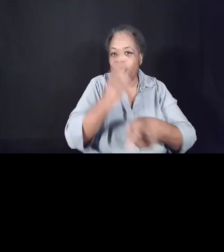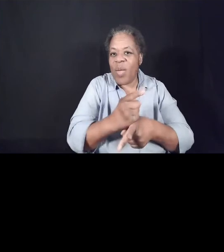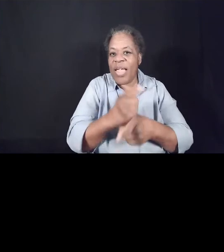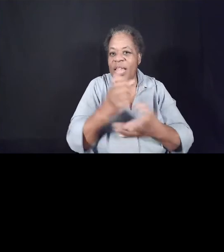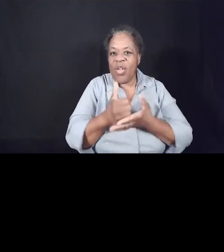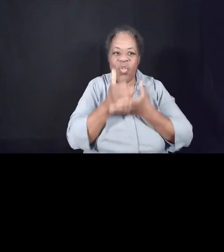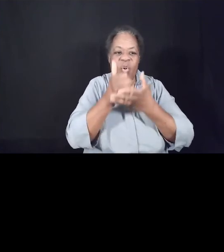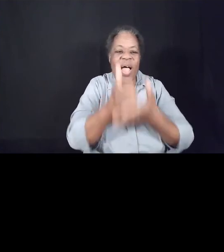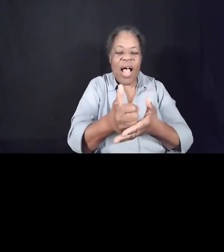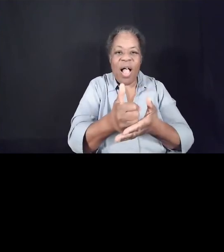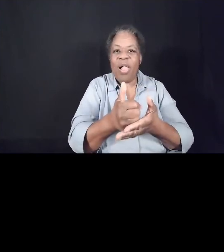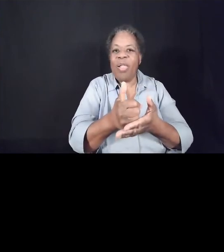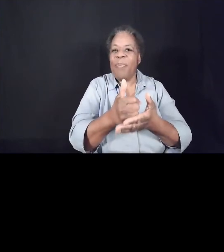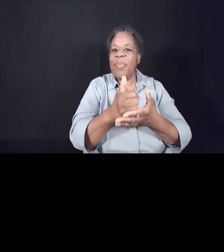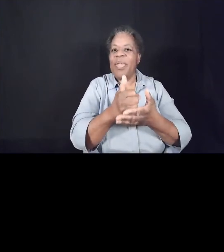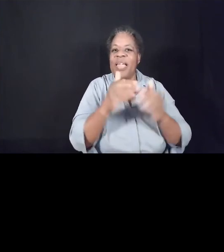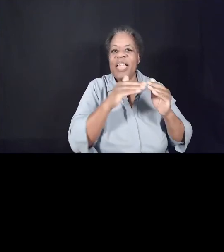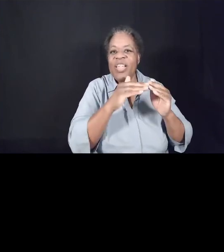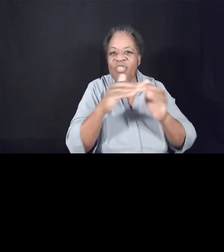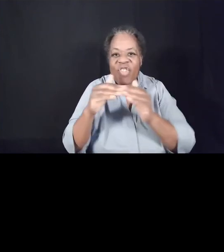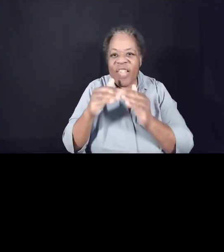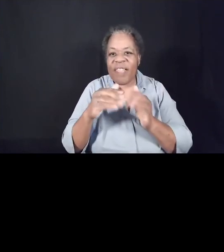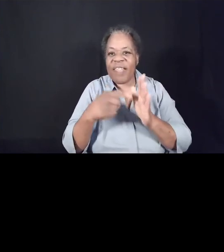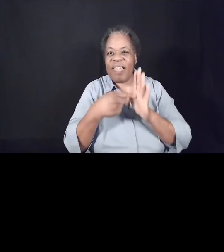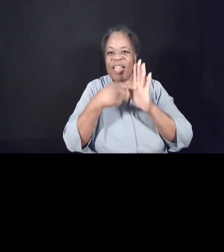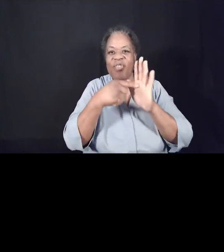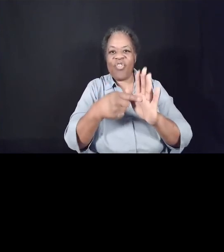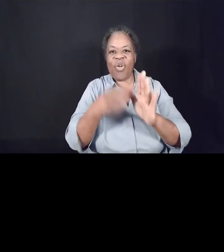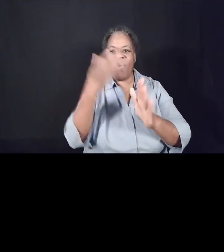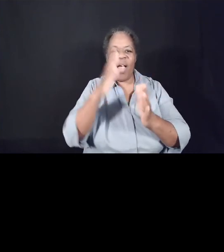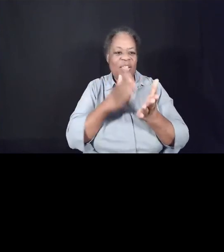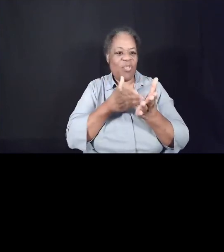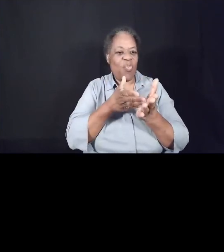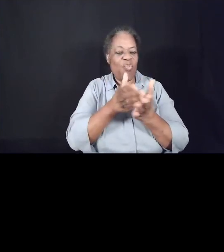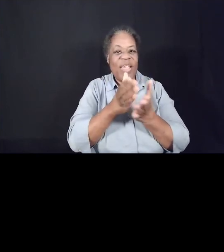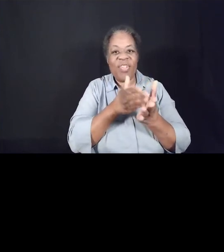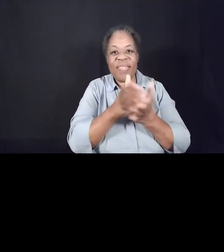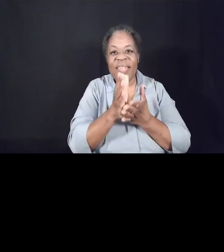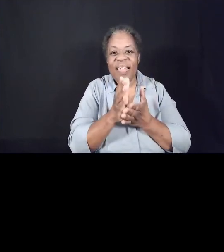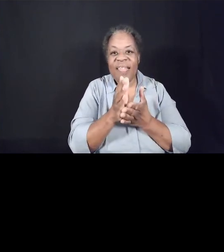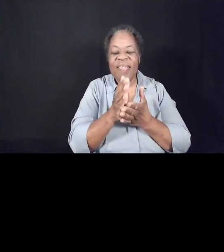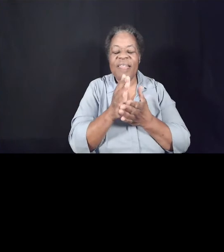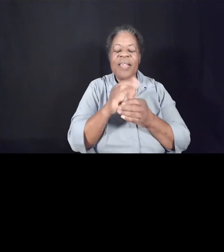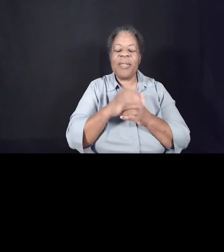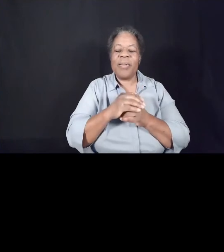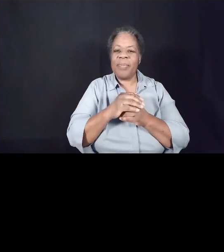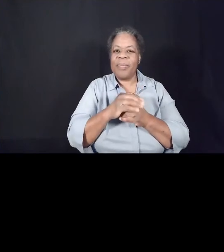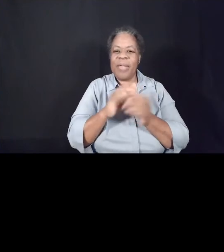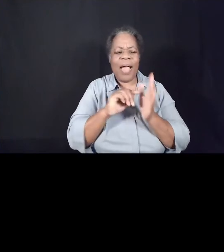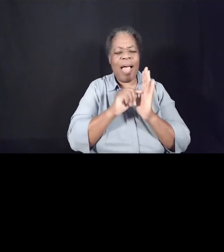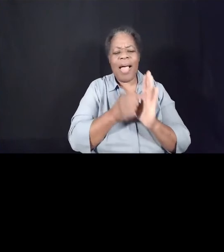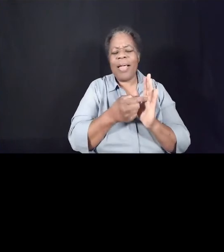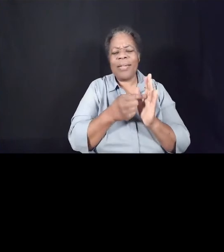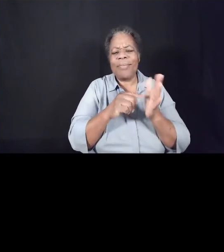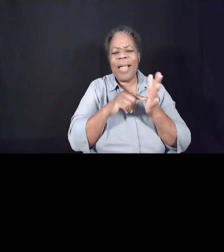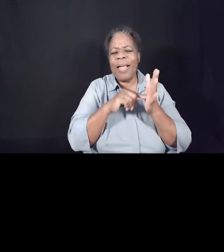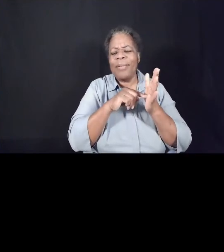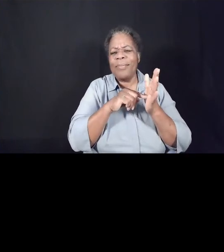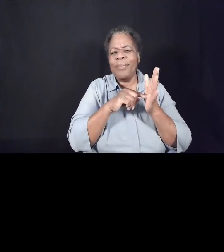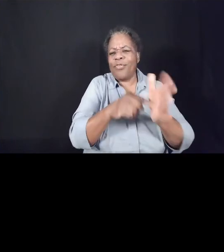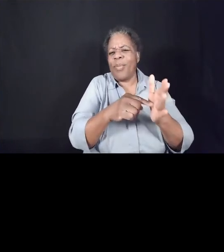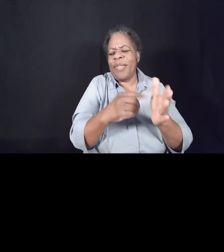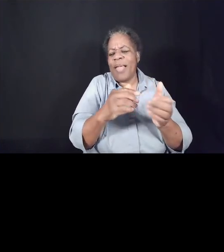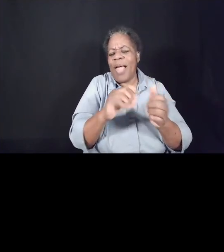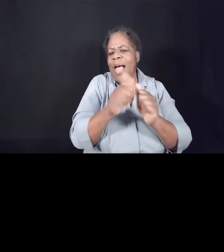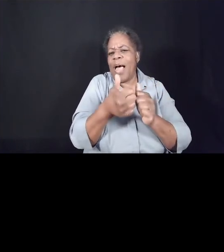and demonstrate God's righteousness to neighbors that we have near and far? Can you give us some practical ways of how we might do that?